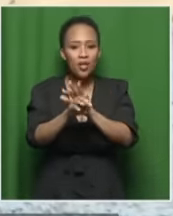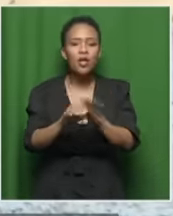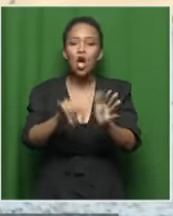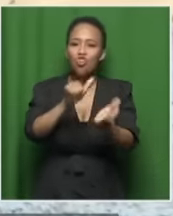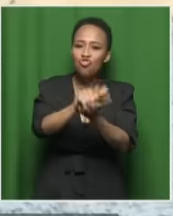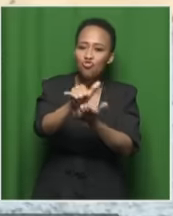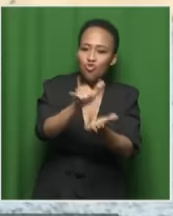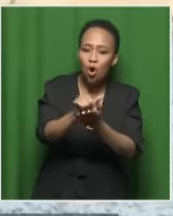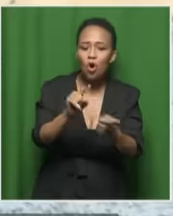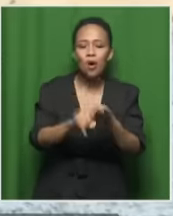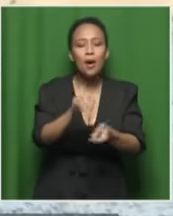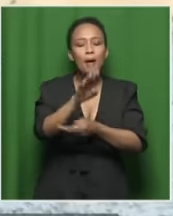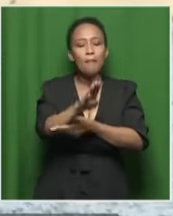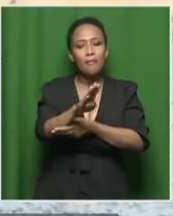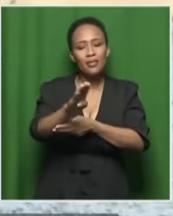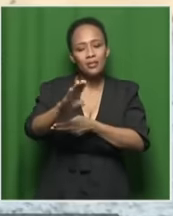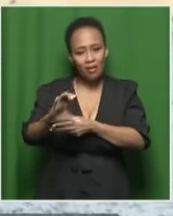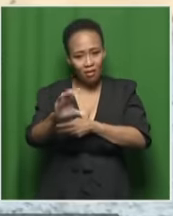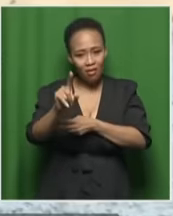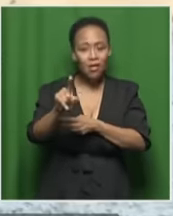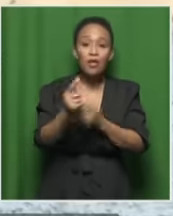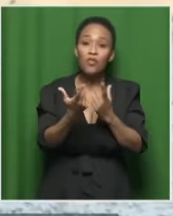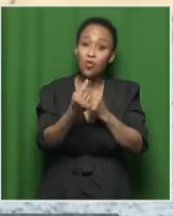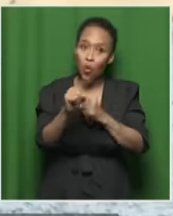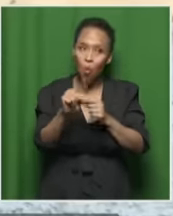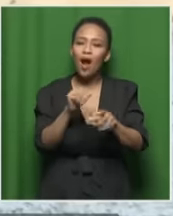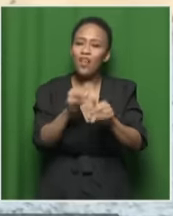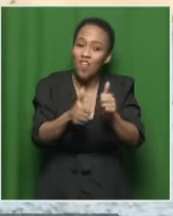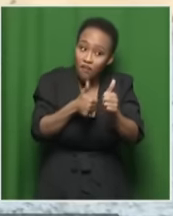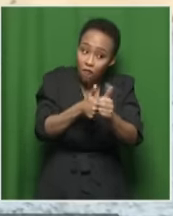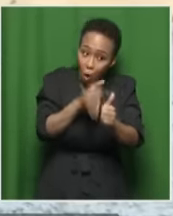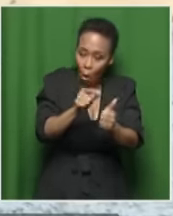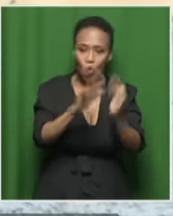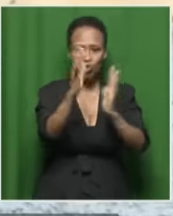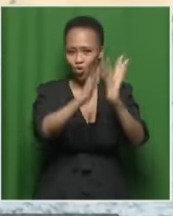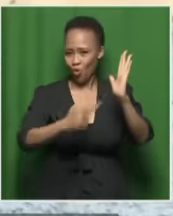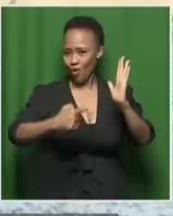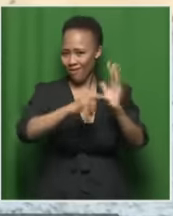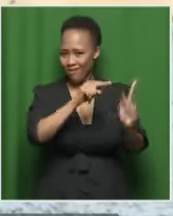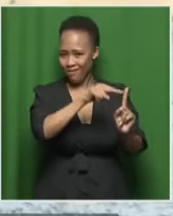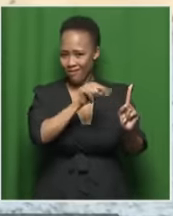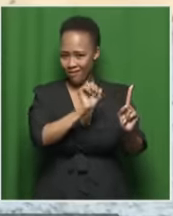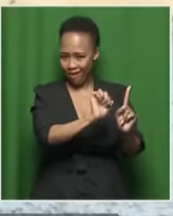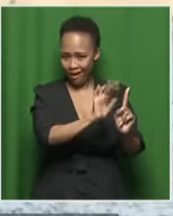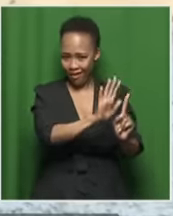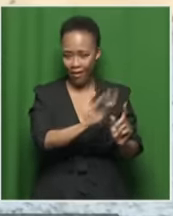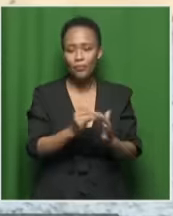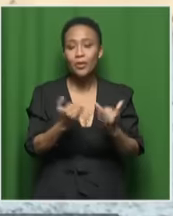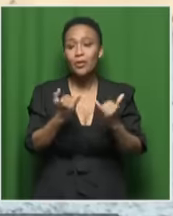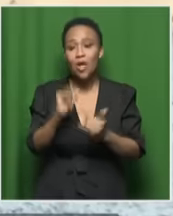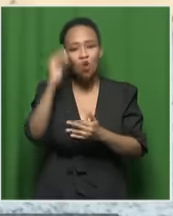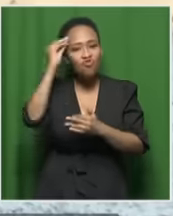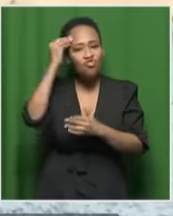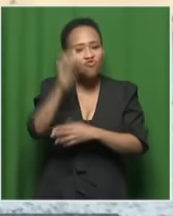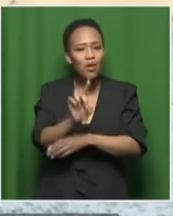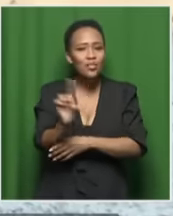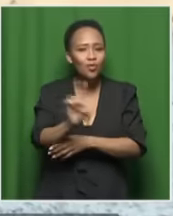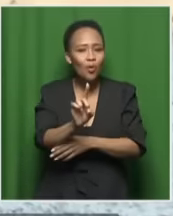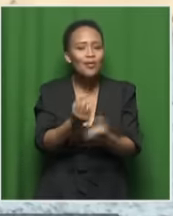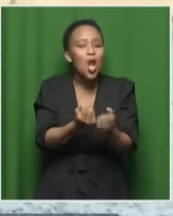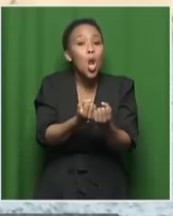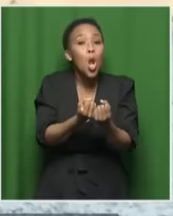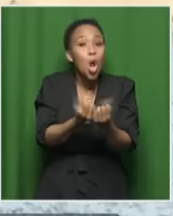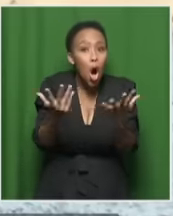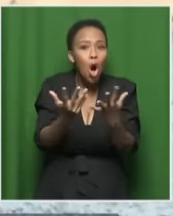as the BBC overnight running with this particular story. A lot of interest to it. And quite interestingly, from a lot of the